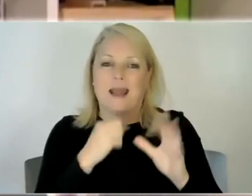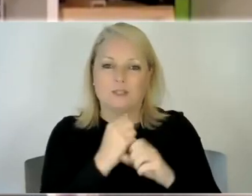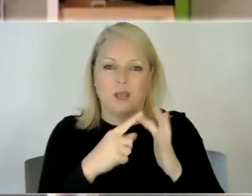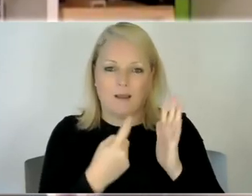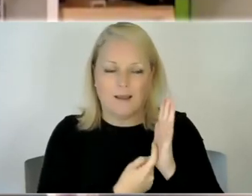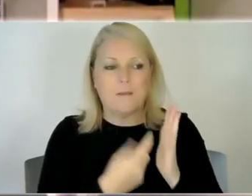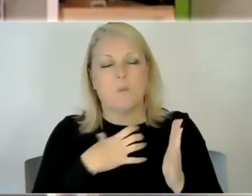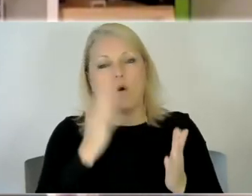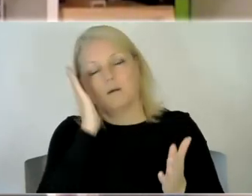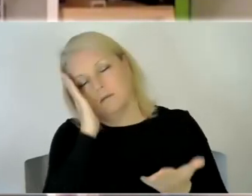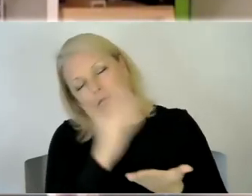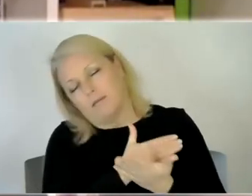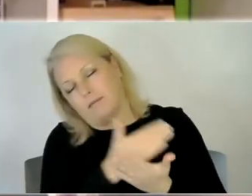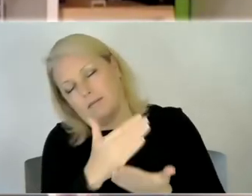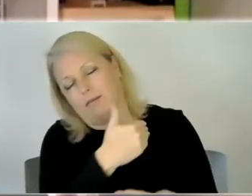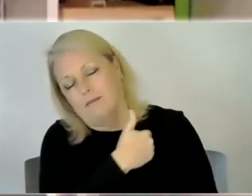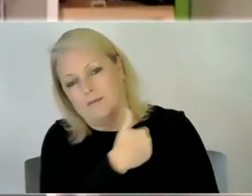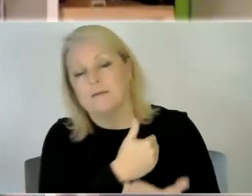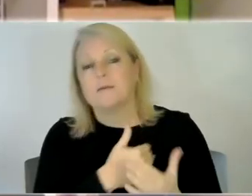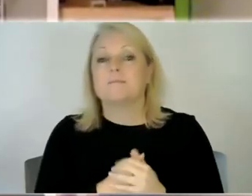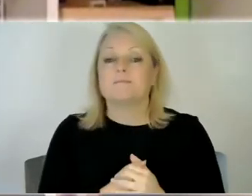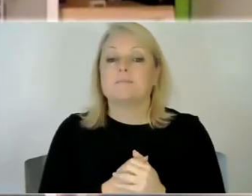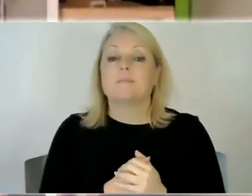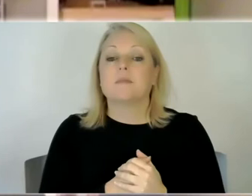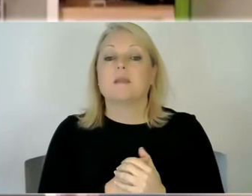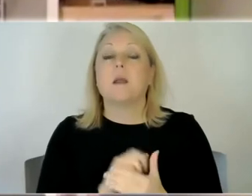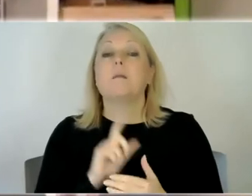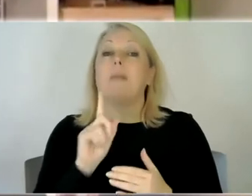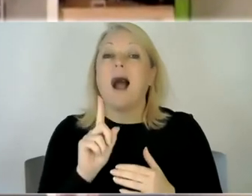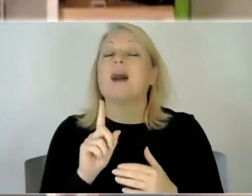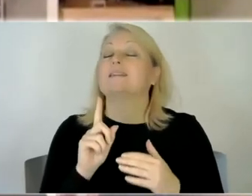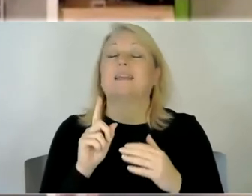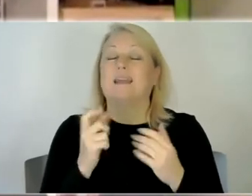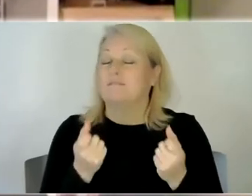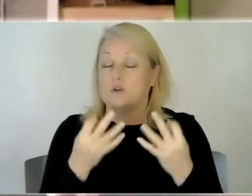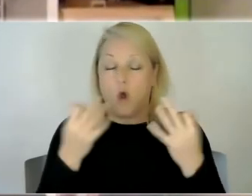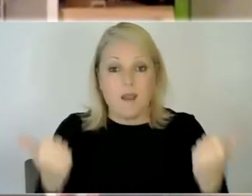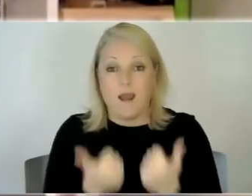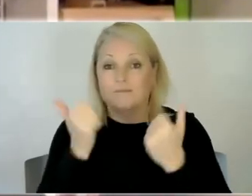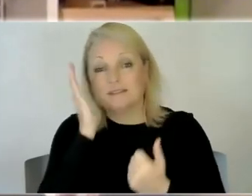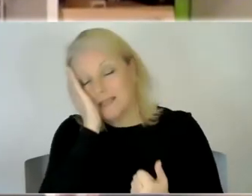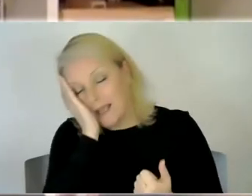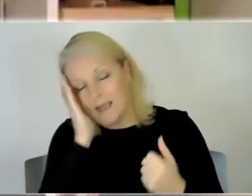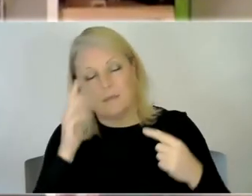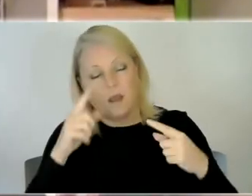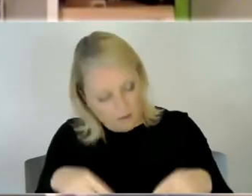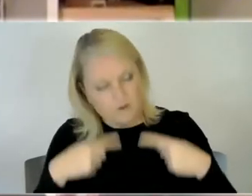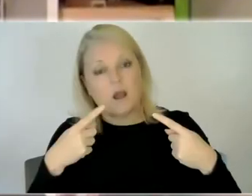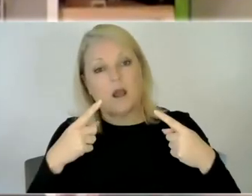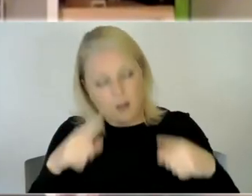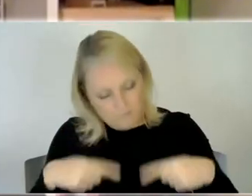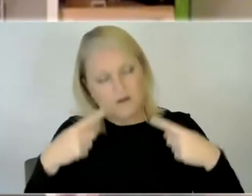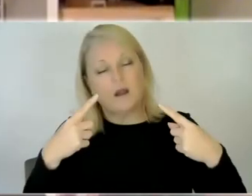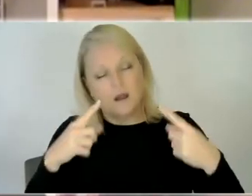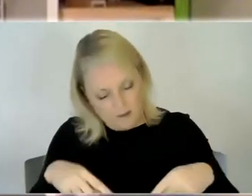so but obviously when that happens day after day after day and you never feel like you have the time to catch up on sleep